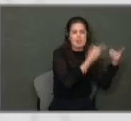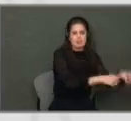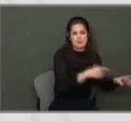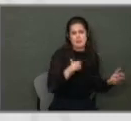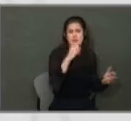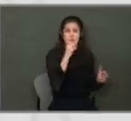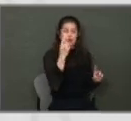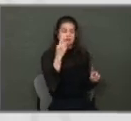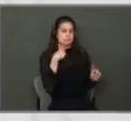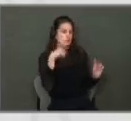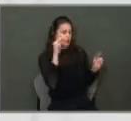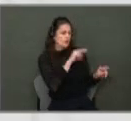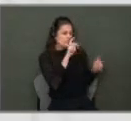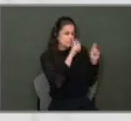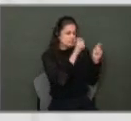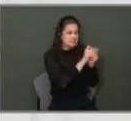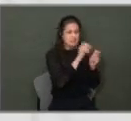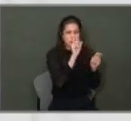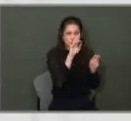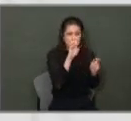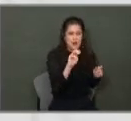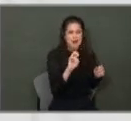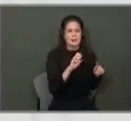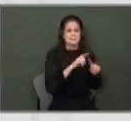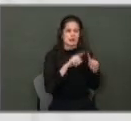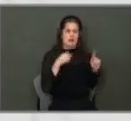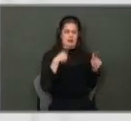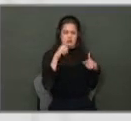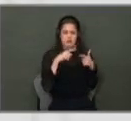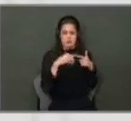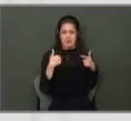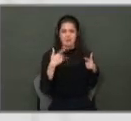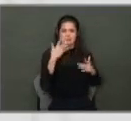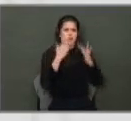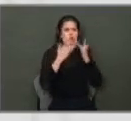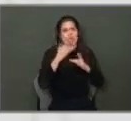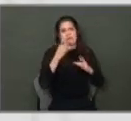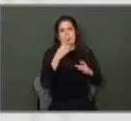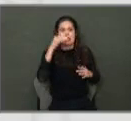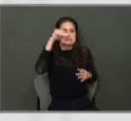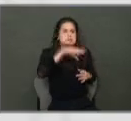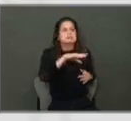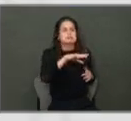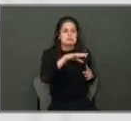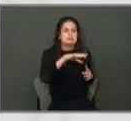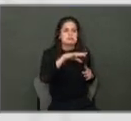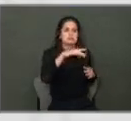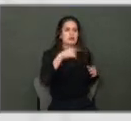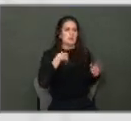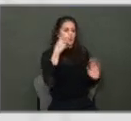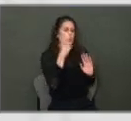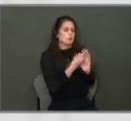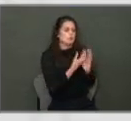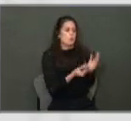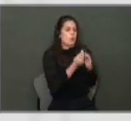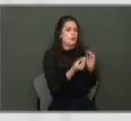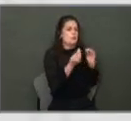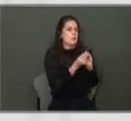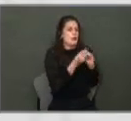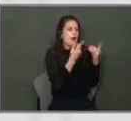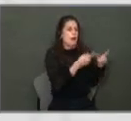those quality of life factors like, you know, do we have a lack of street lighting in this area where we have a bunch of violent crime?